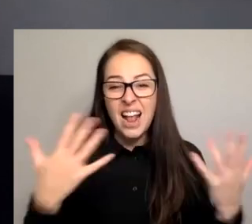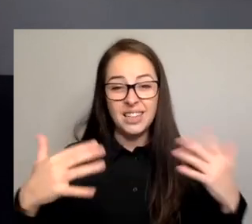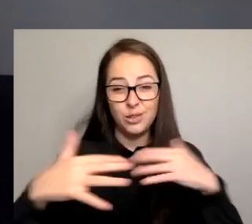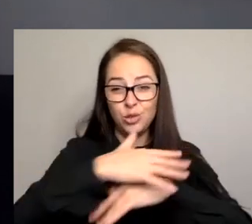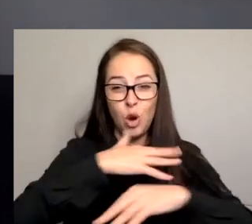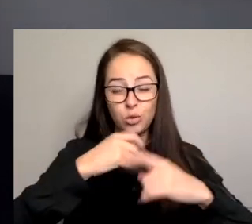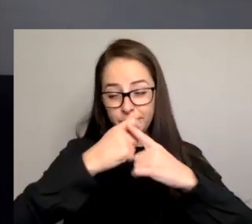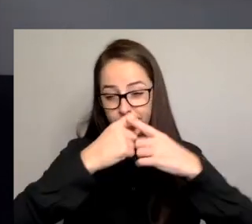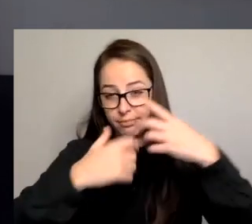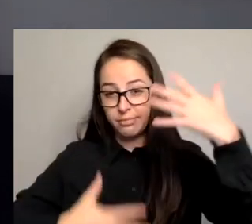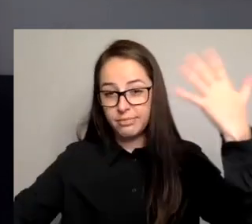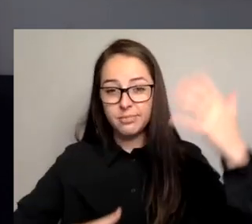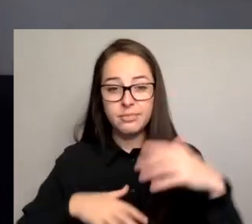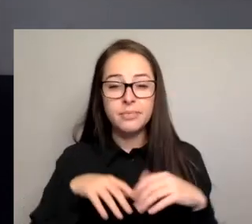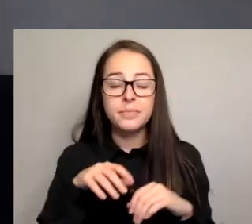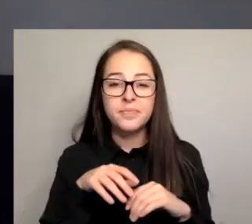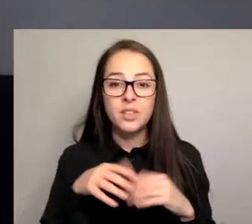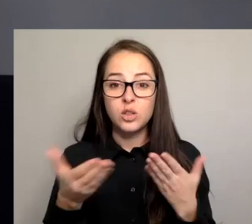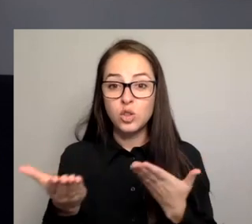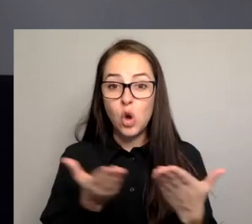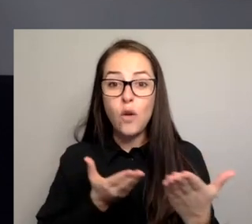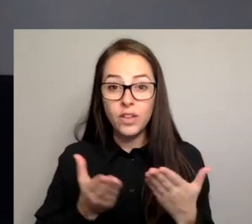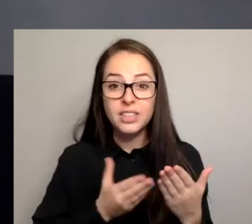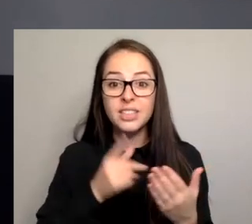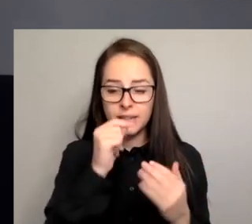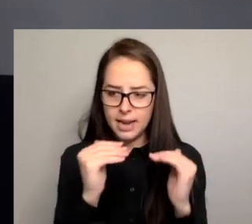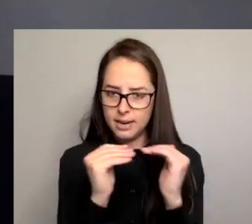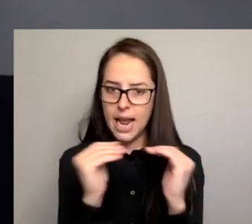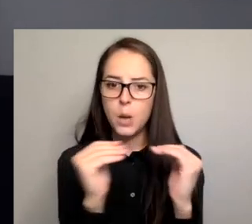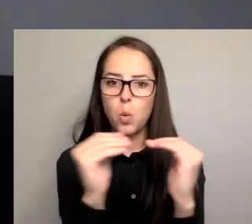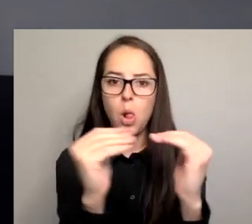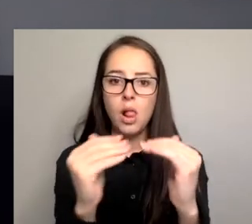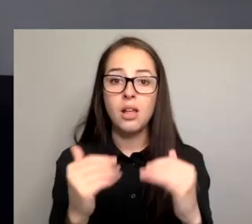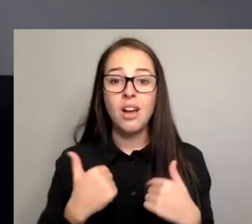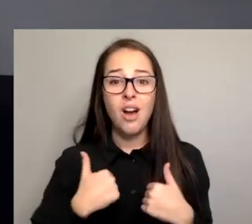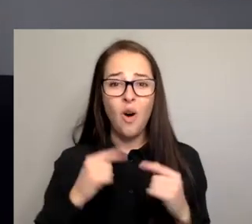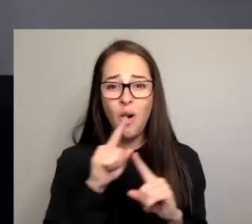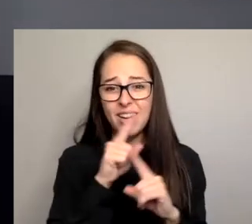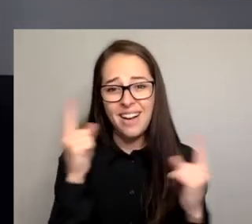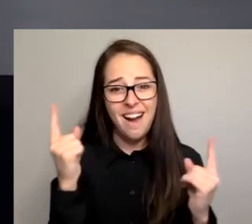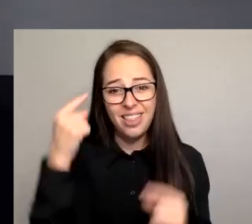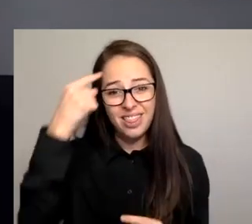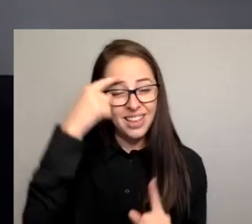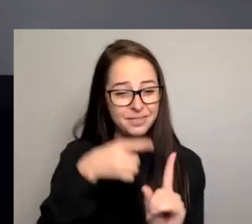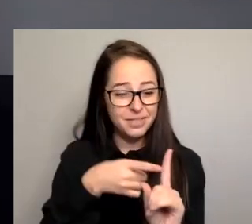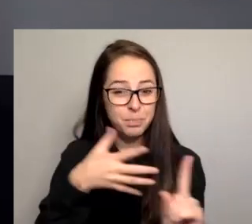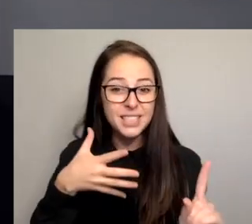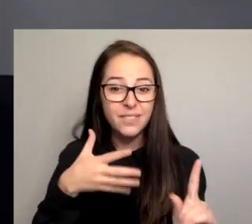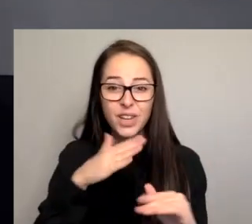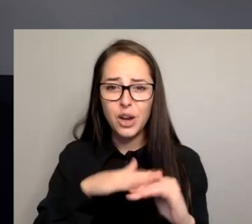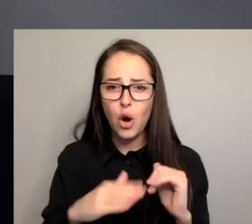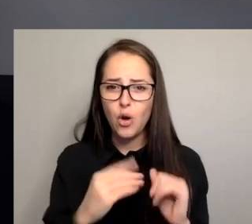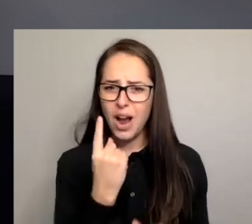services. I can't think of a local government and I include my own in this that doesn't have a set of